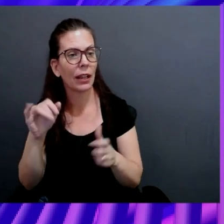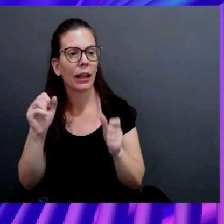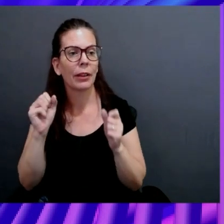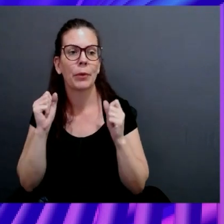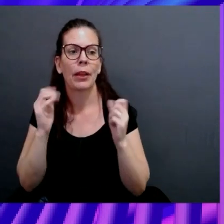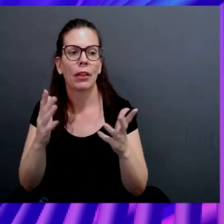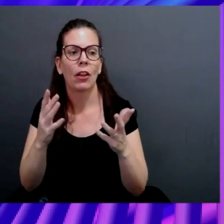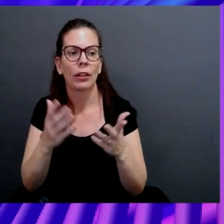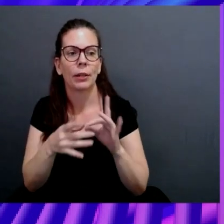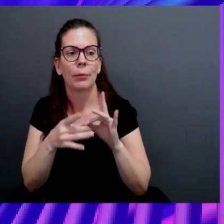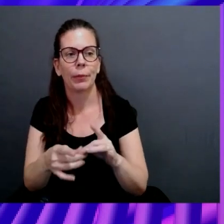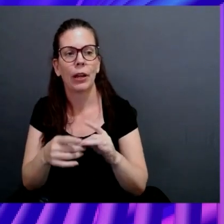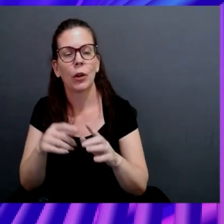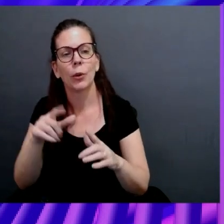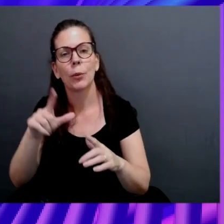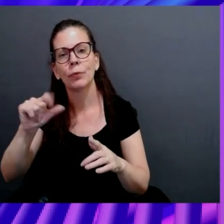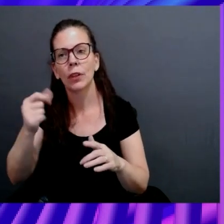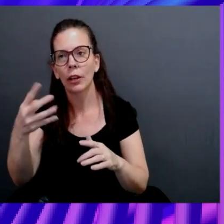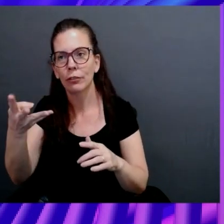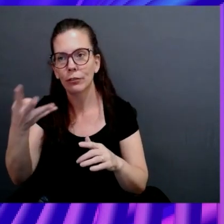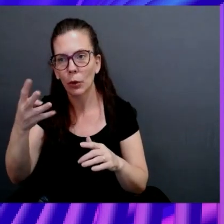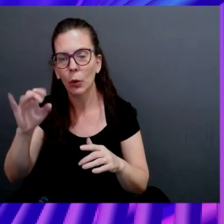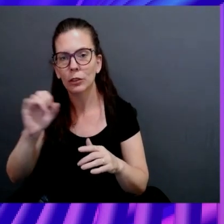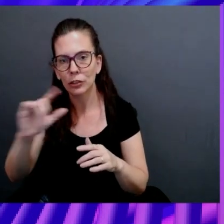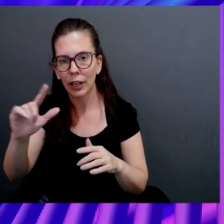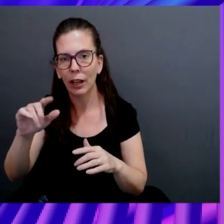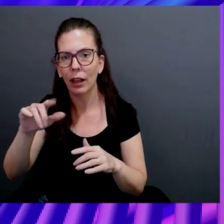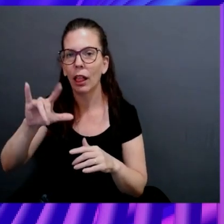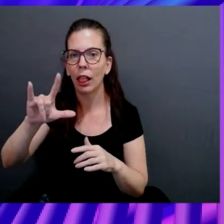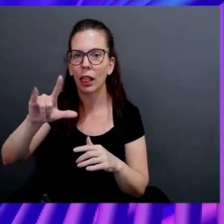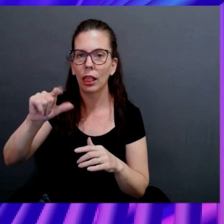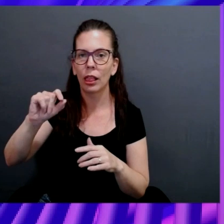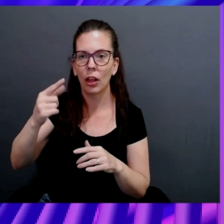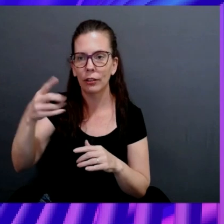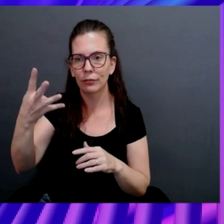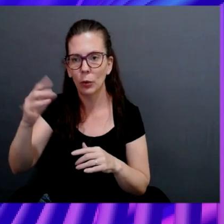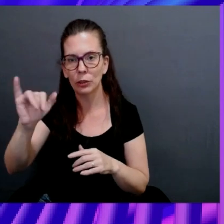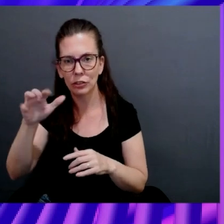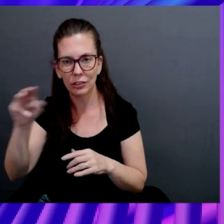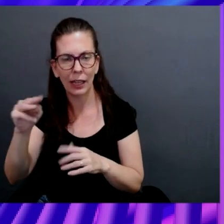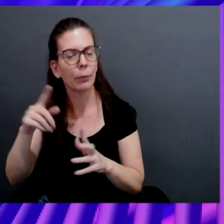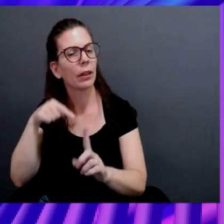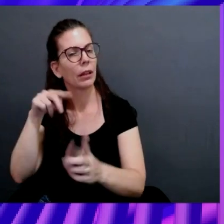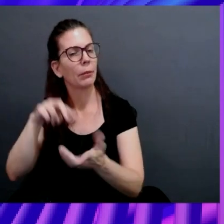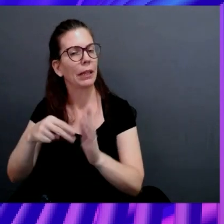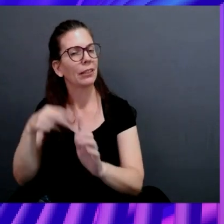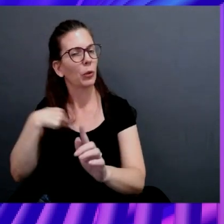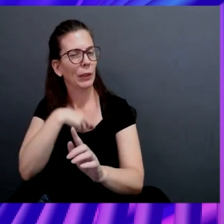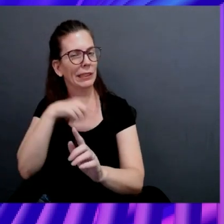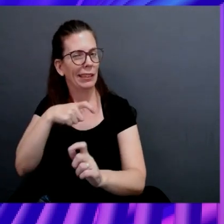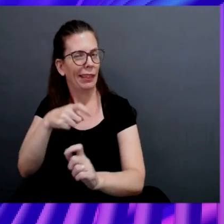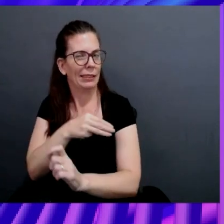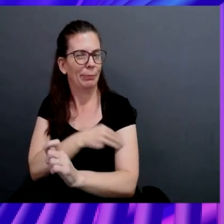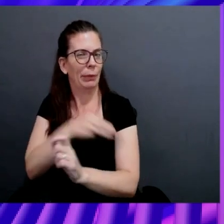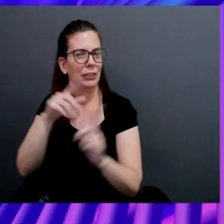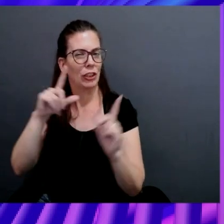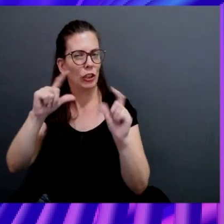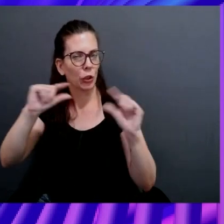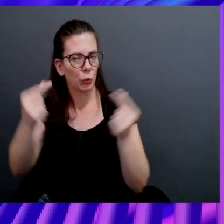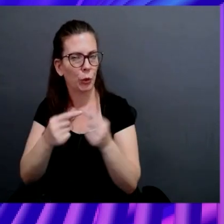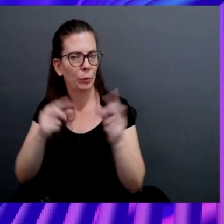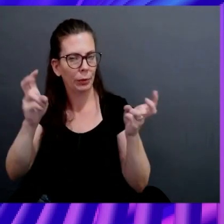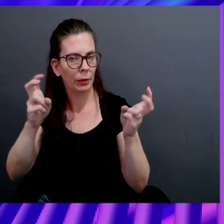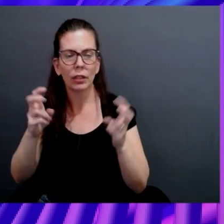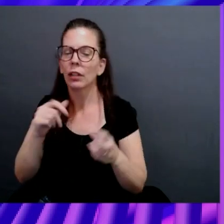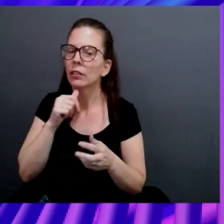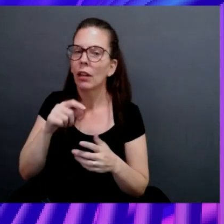log4j and log4shell that were basically implying that we need to have these muscle groups. Like, it's not that, like, this was such a